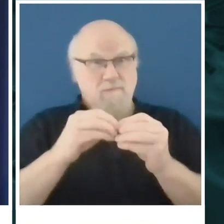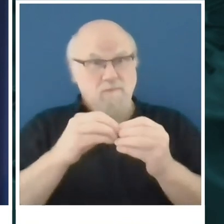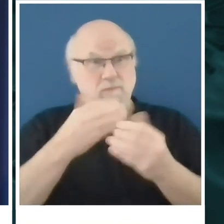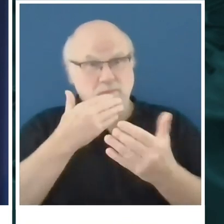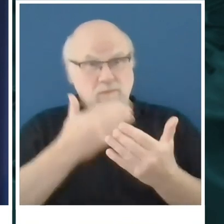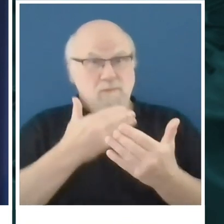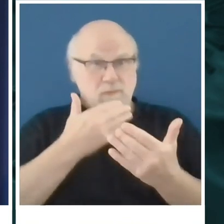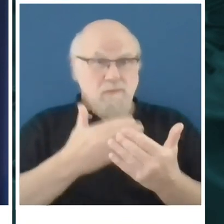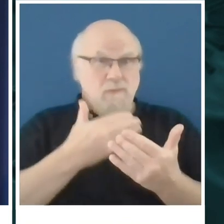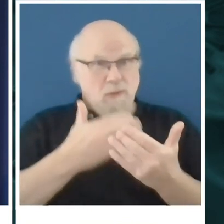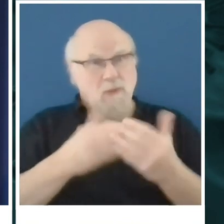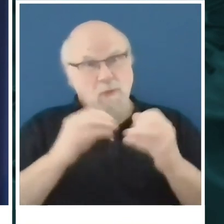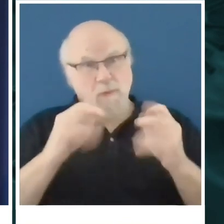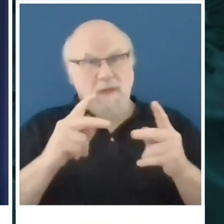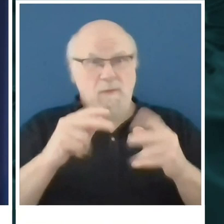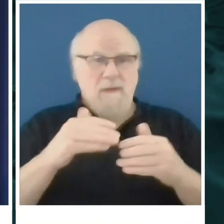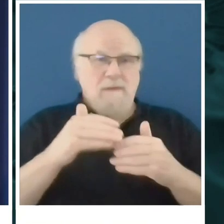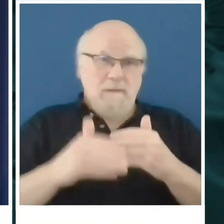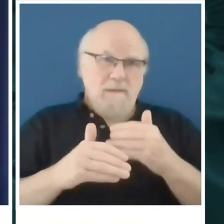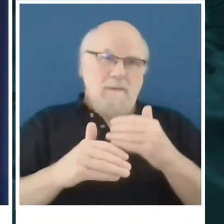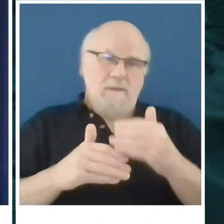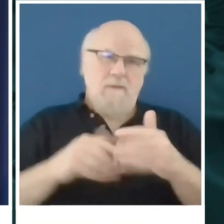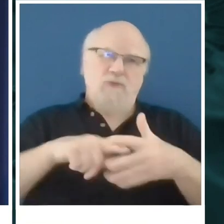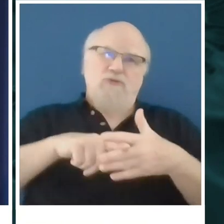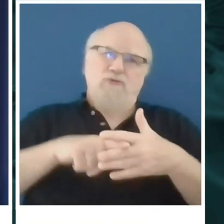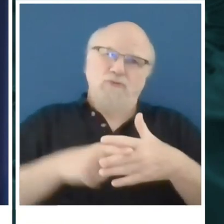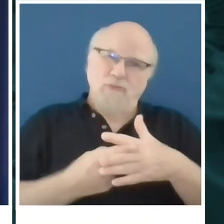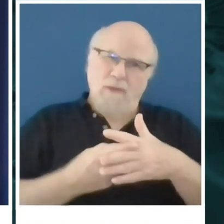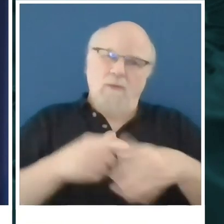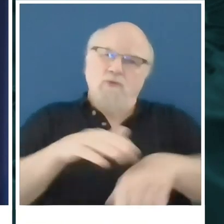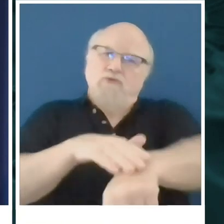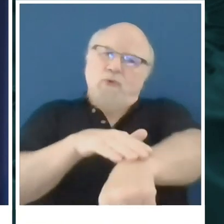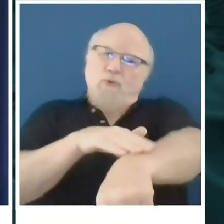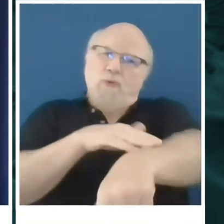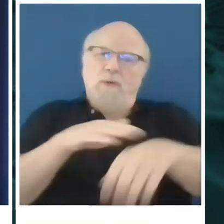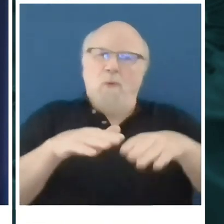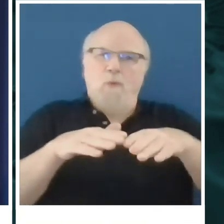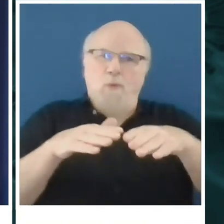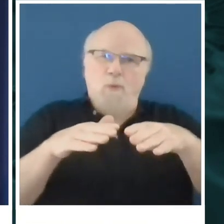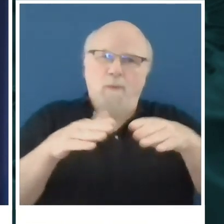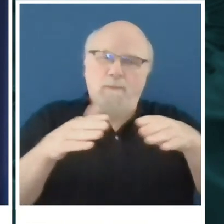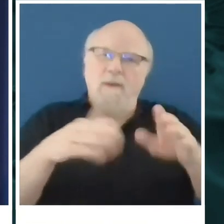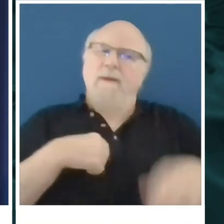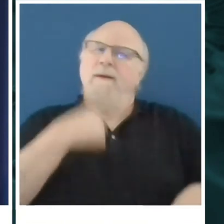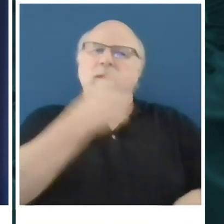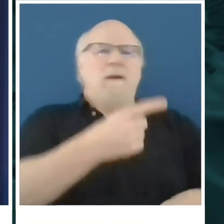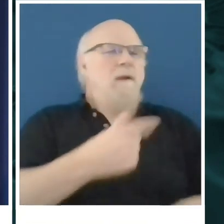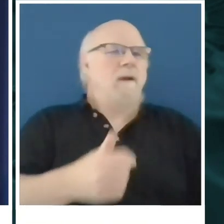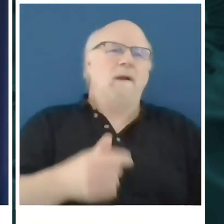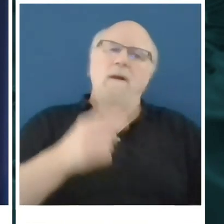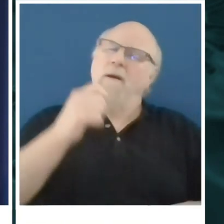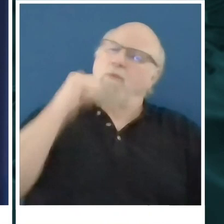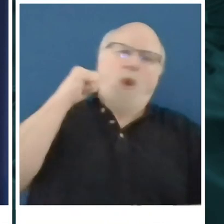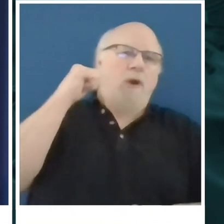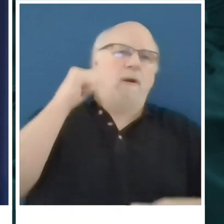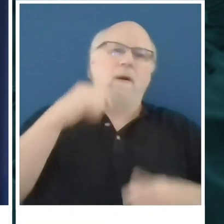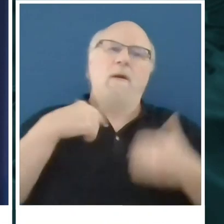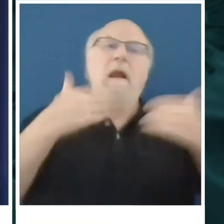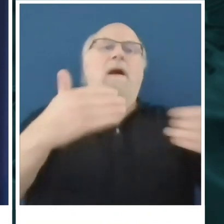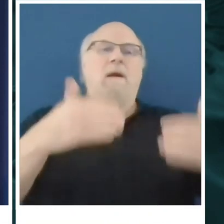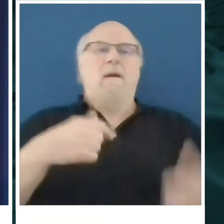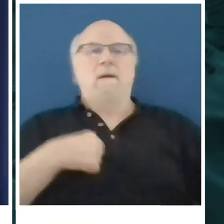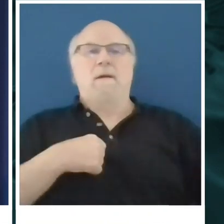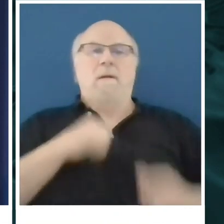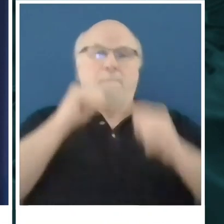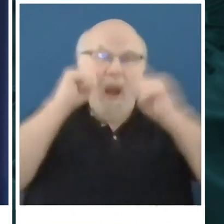begin some sort of an opening. Here's what we won't do. We're not going to surprise and spring an opening on people like,